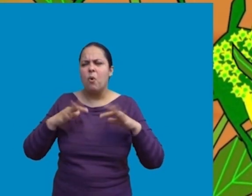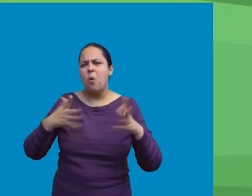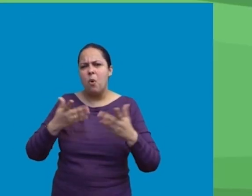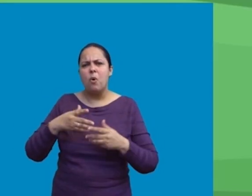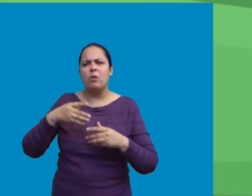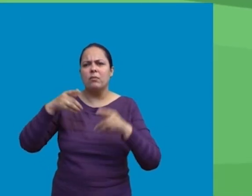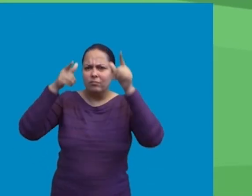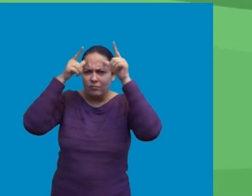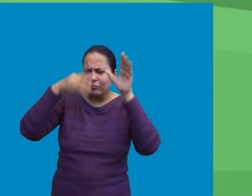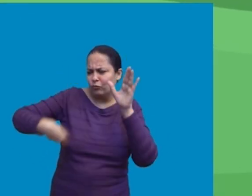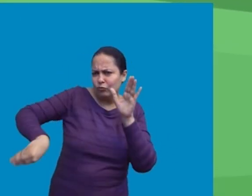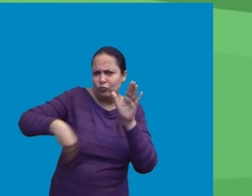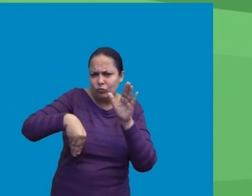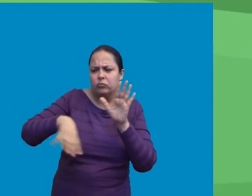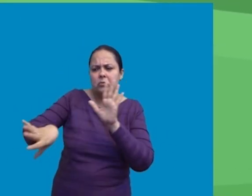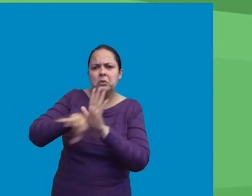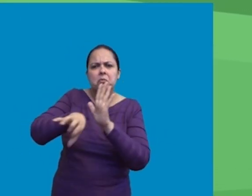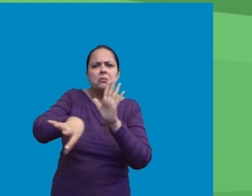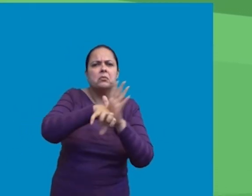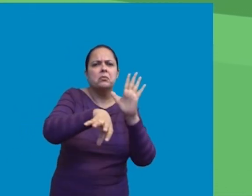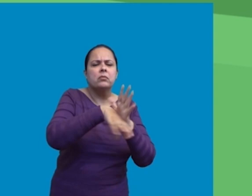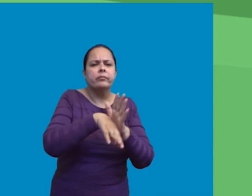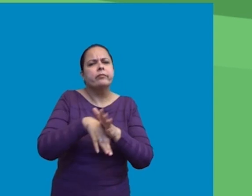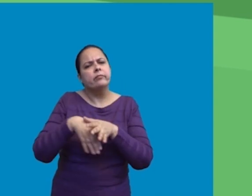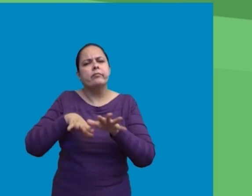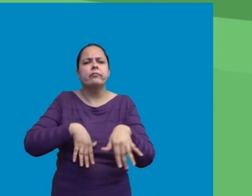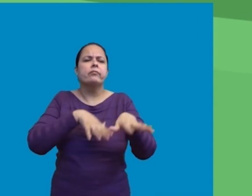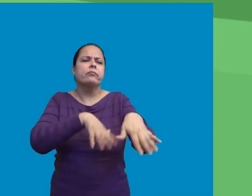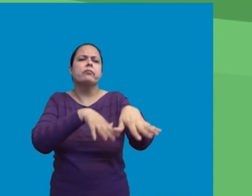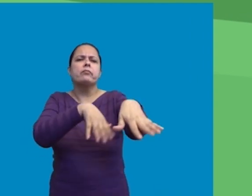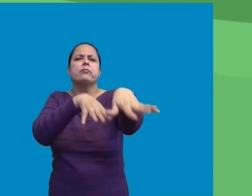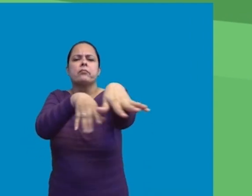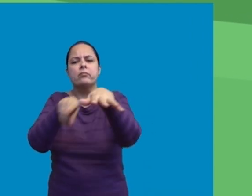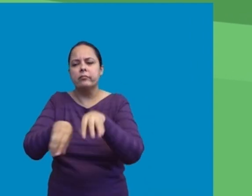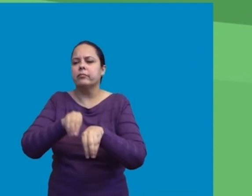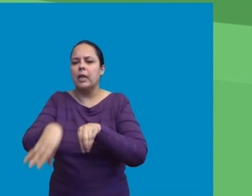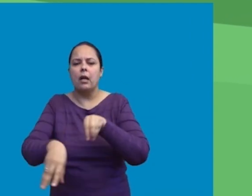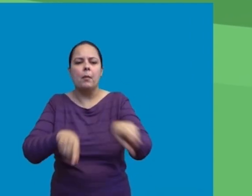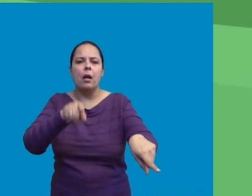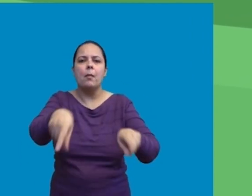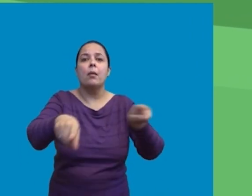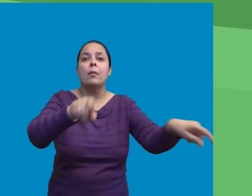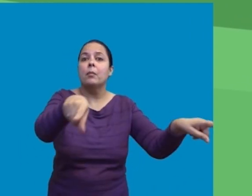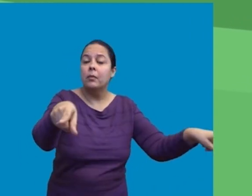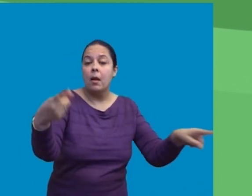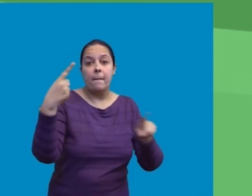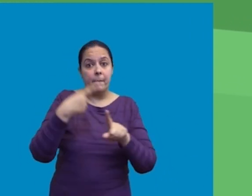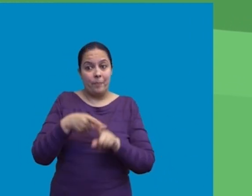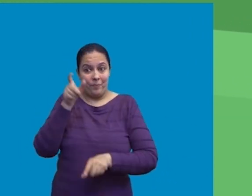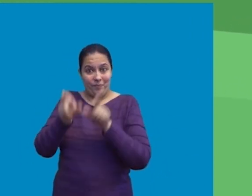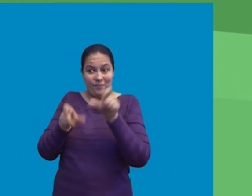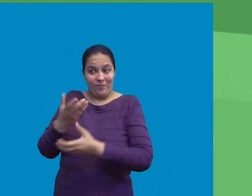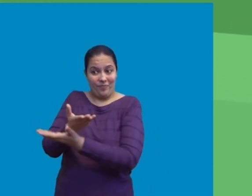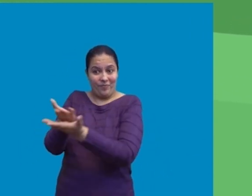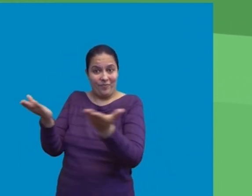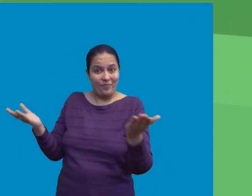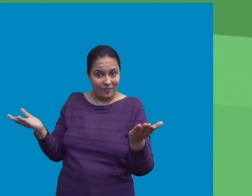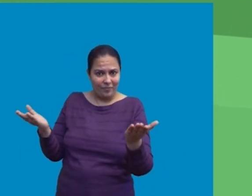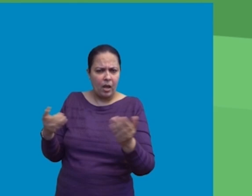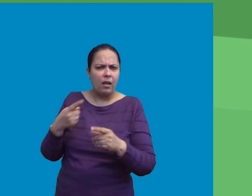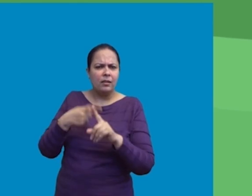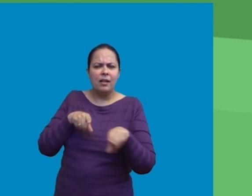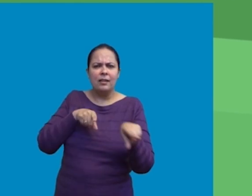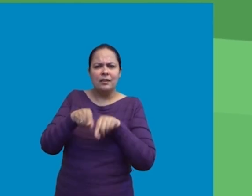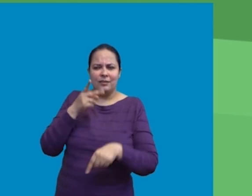or human clothing. We humans also play a role in seed dispersal. This child threw the leftover